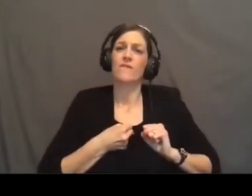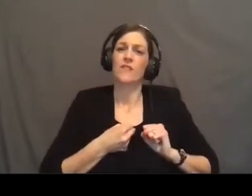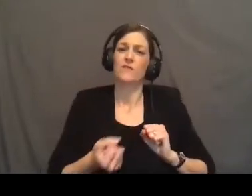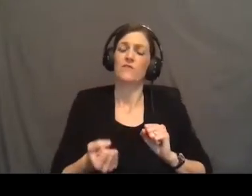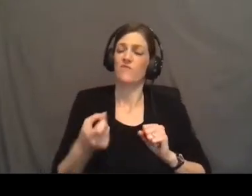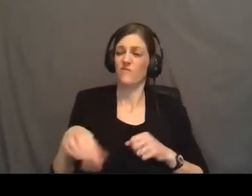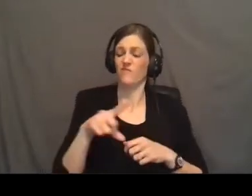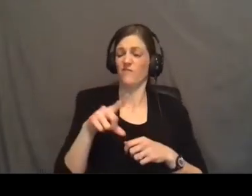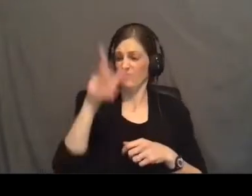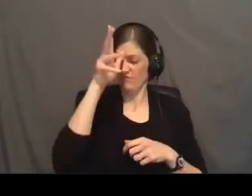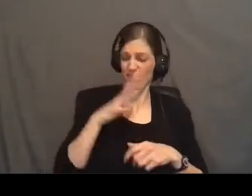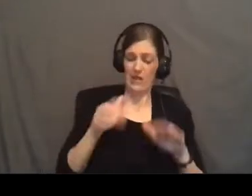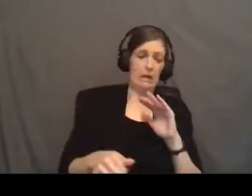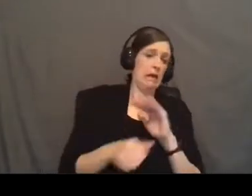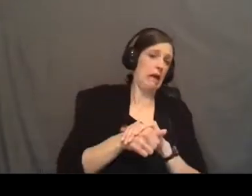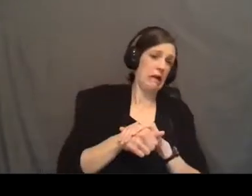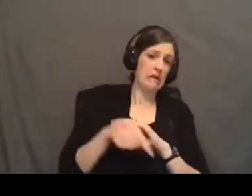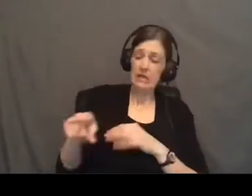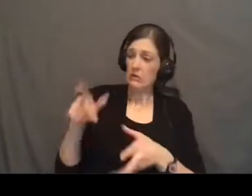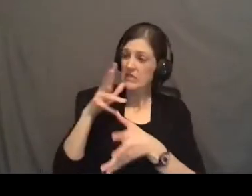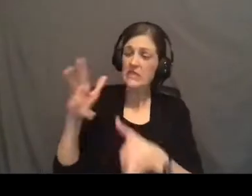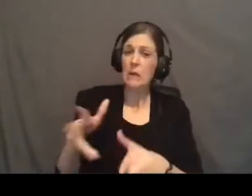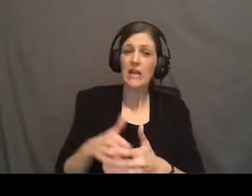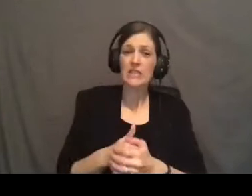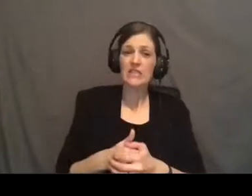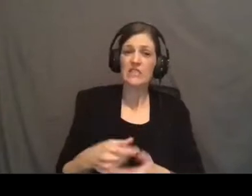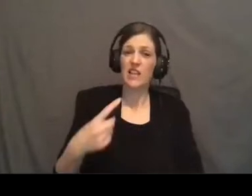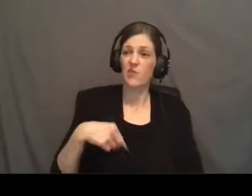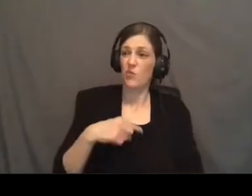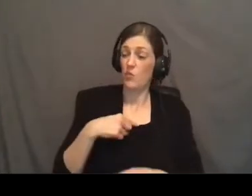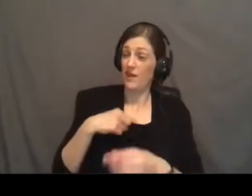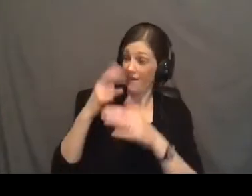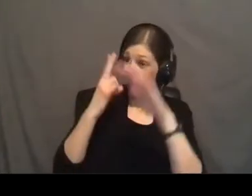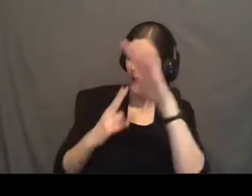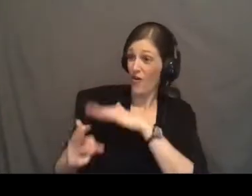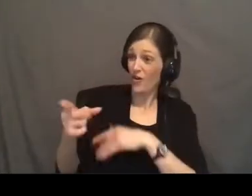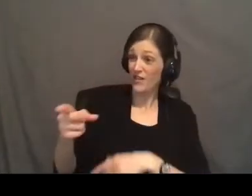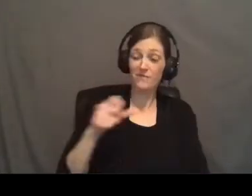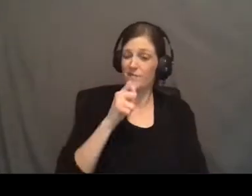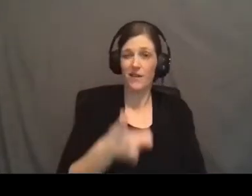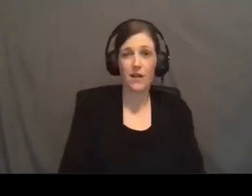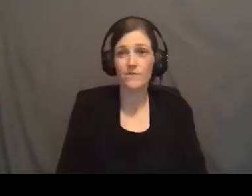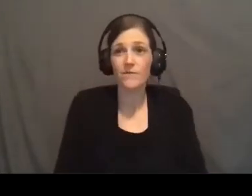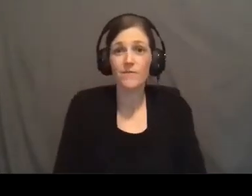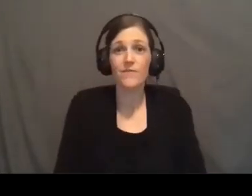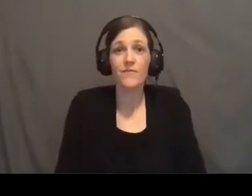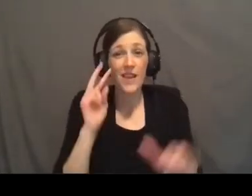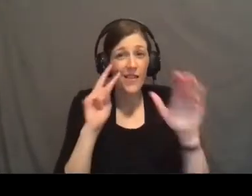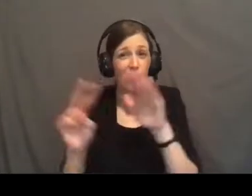men hide their faces. He was despised and we esteemed him not. The prophet